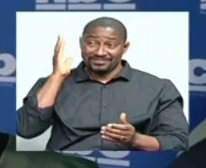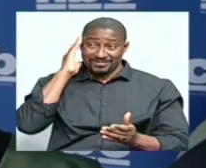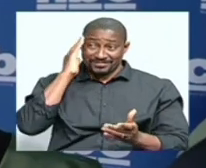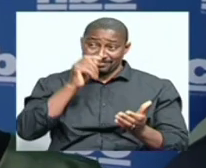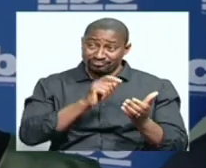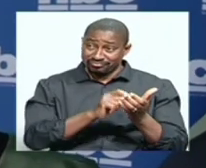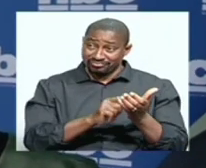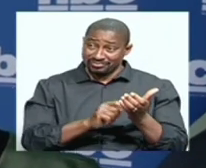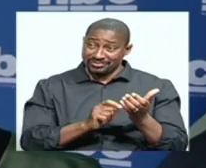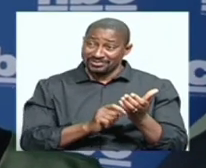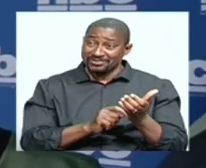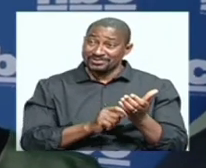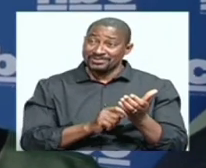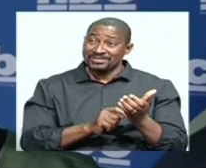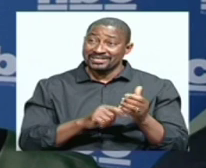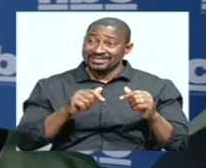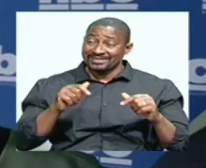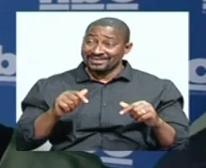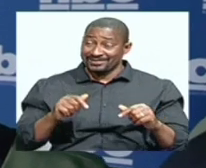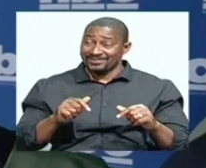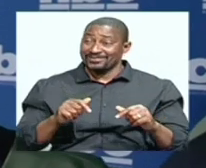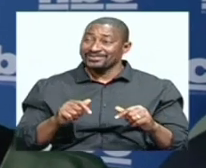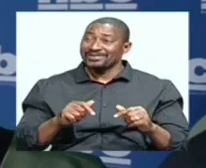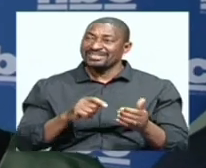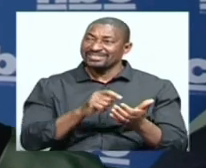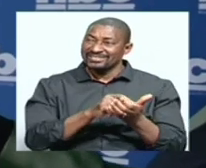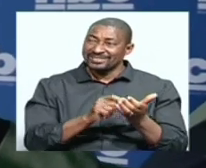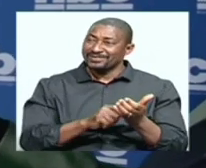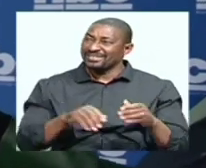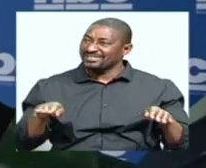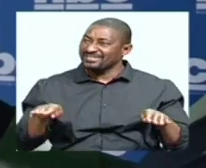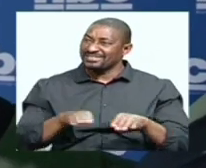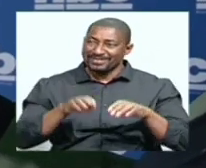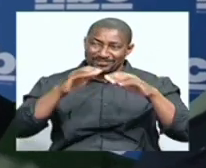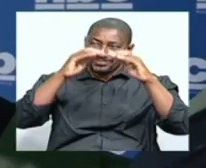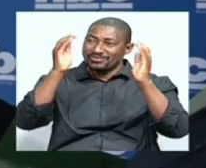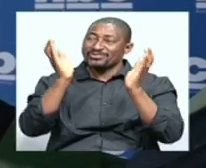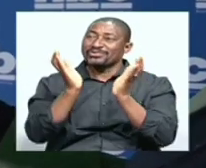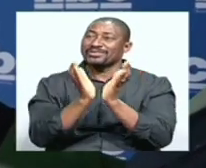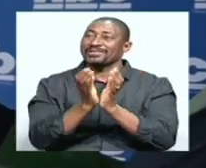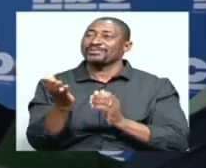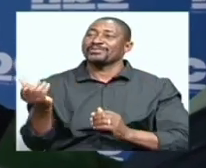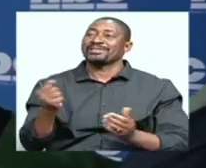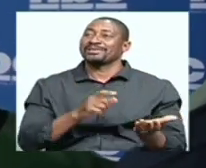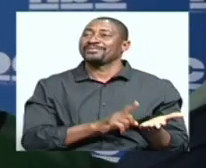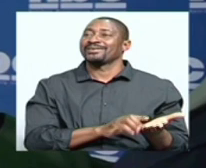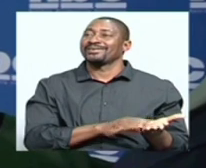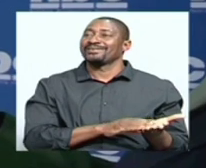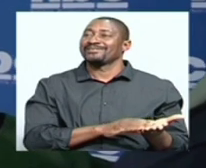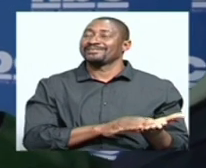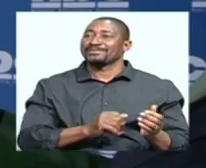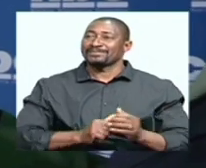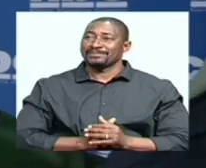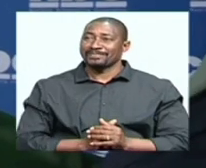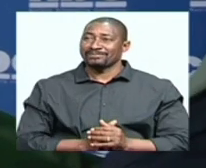these days it's actually you carry the world in your hands as well. So as an entity that is so immense in making sure that people get information,